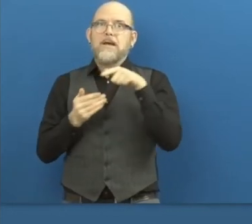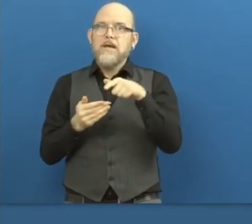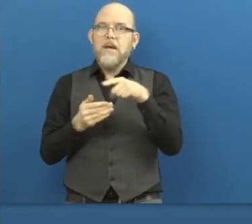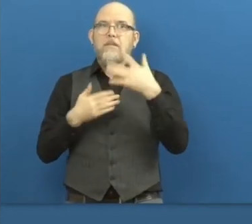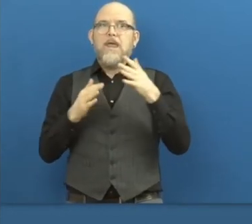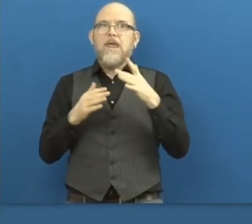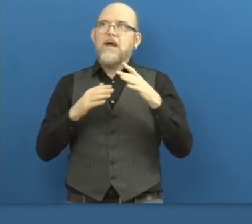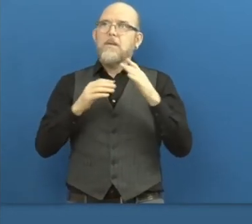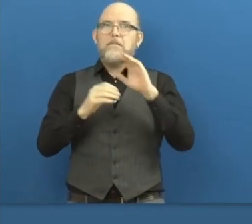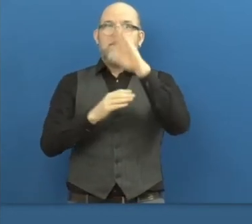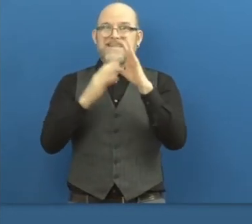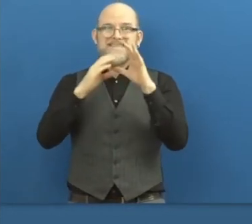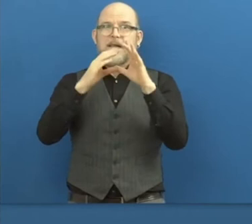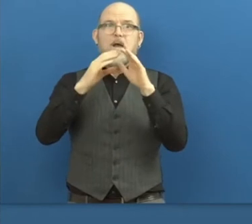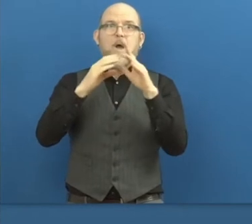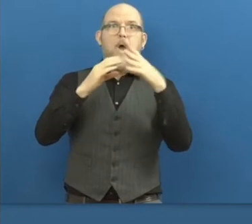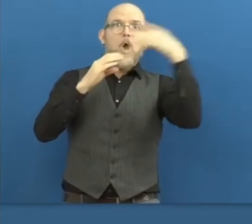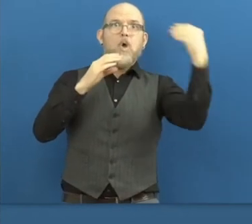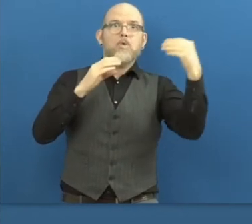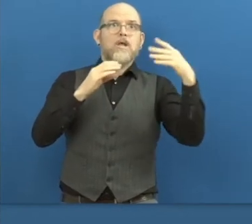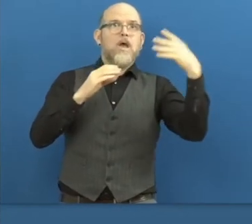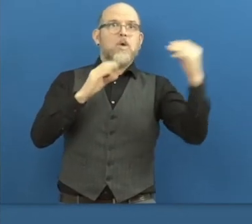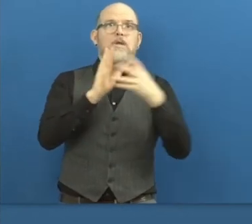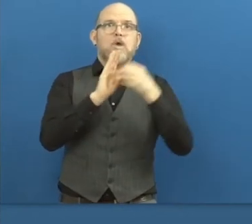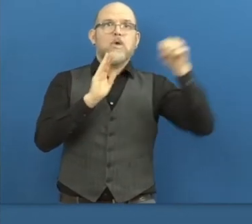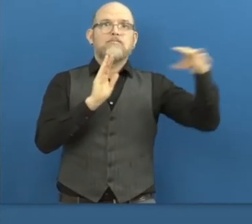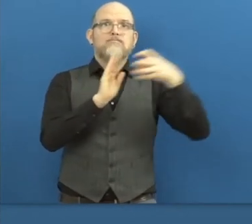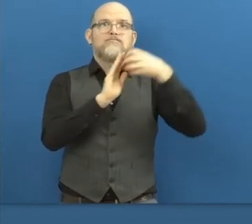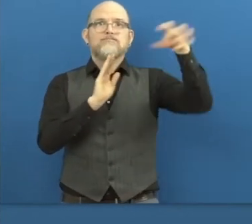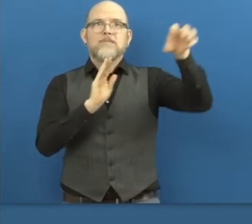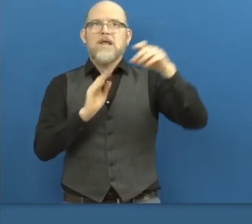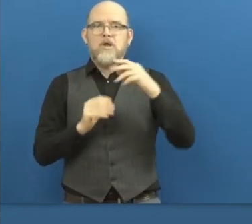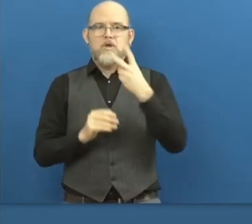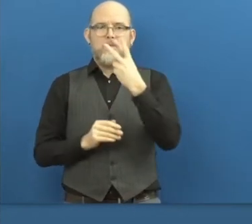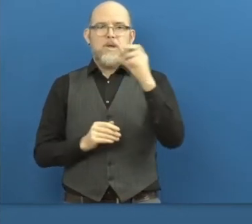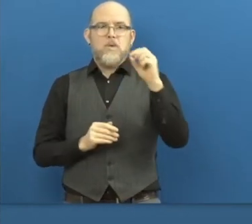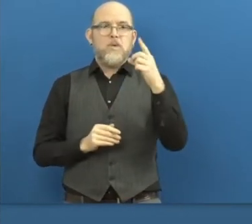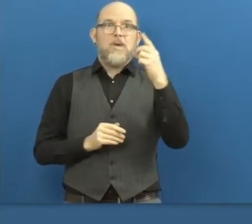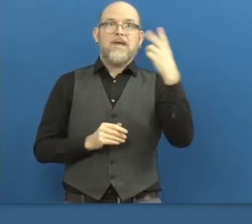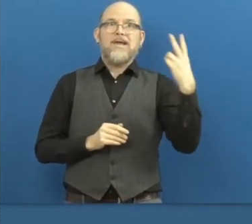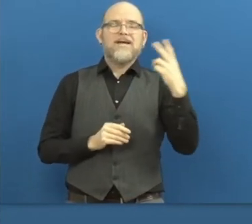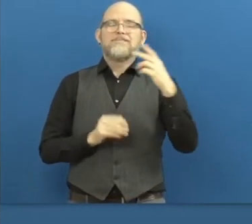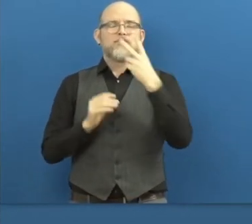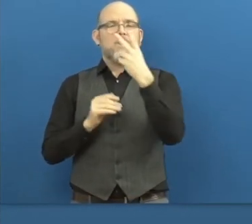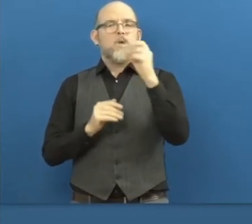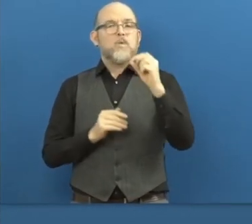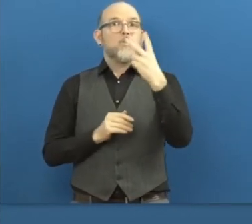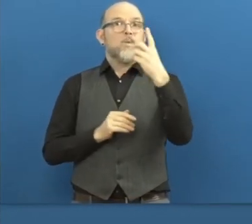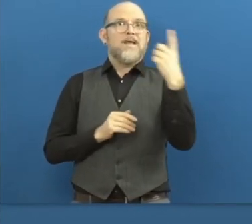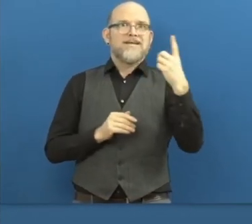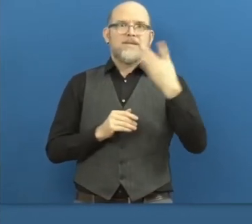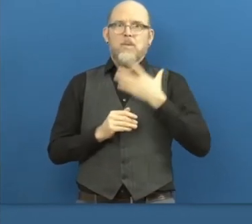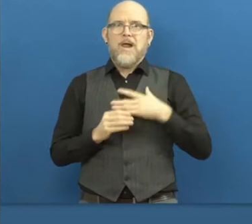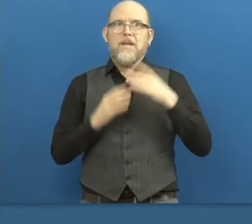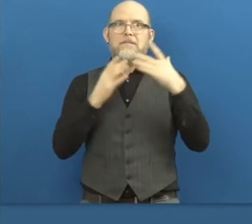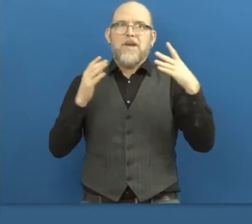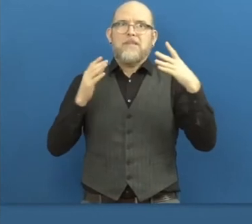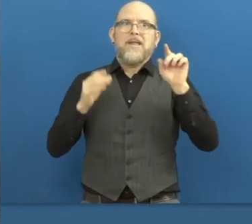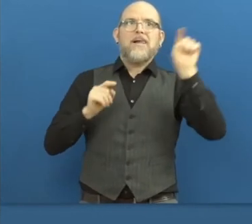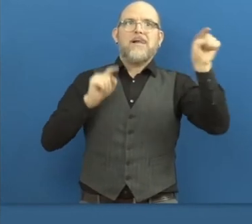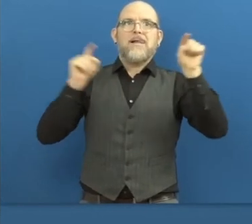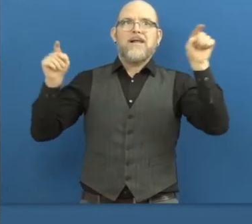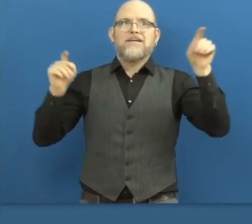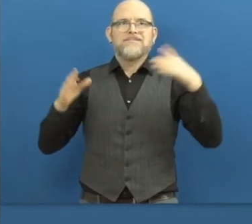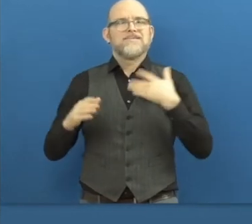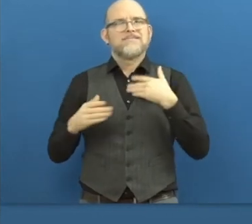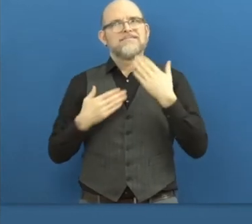and to a few countries in 2021. For us it's a great honor to be a part of